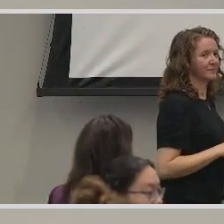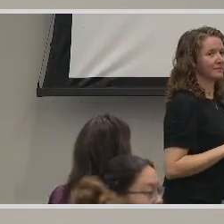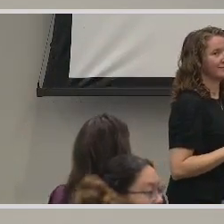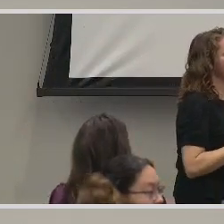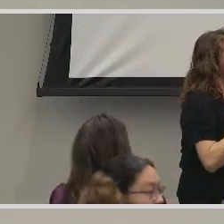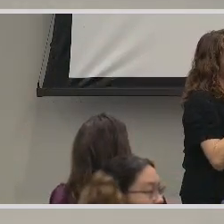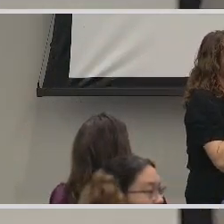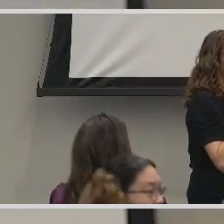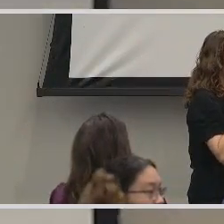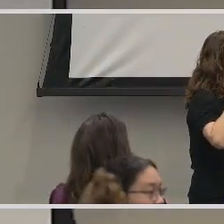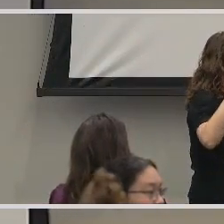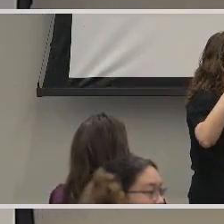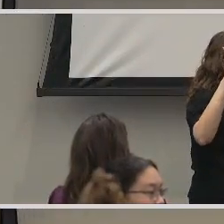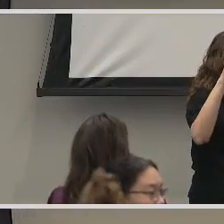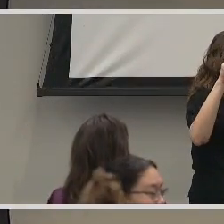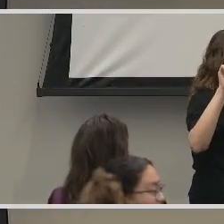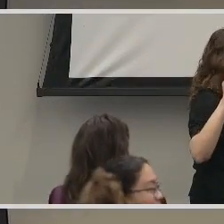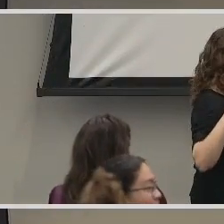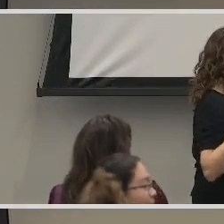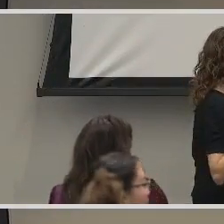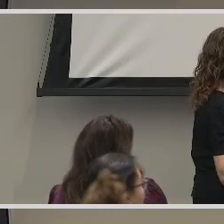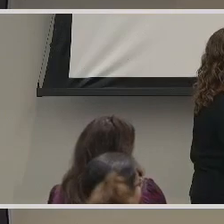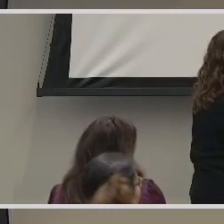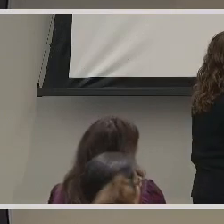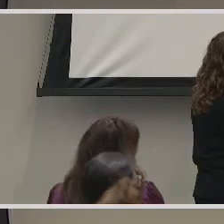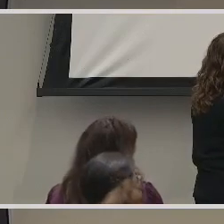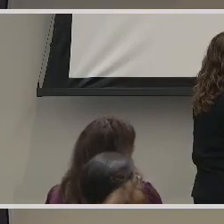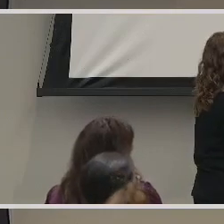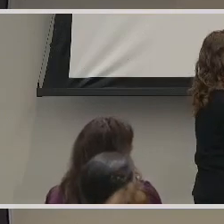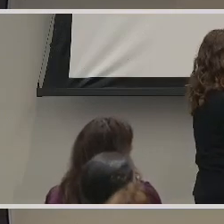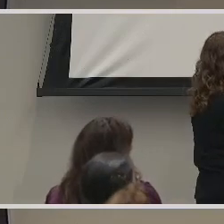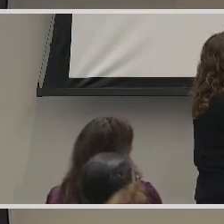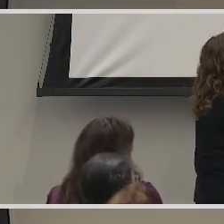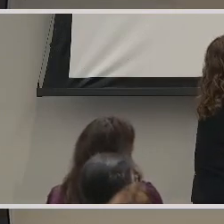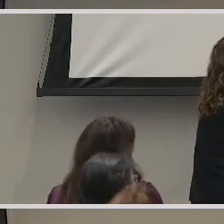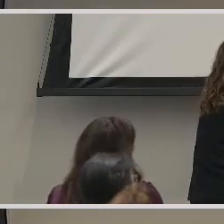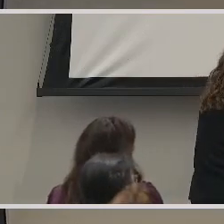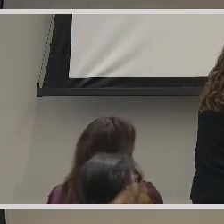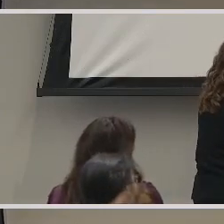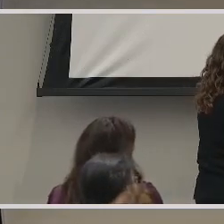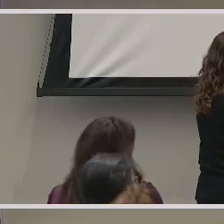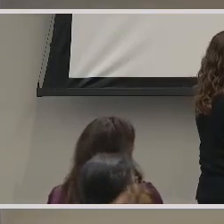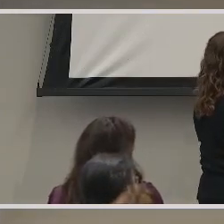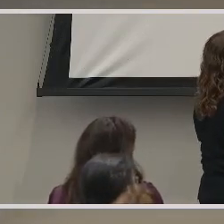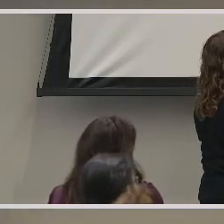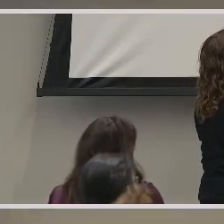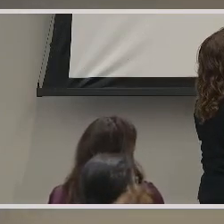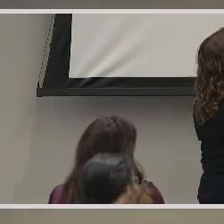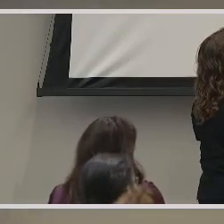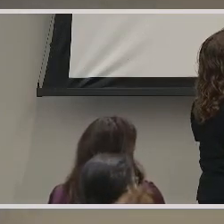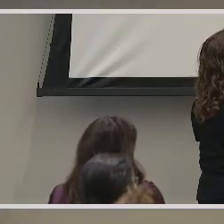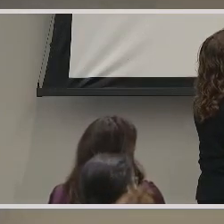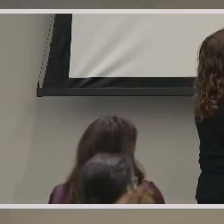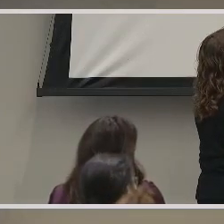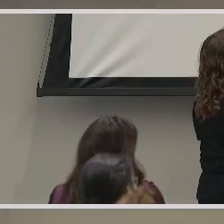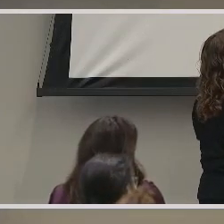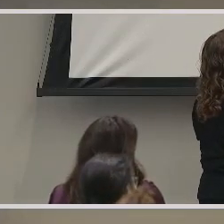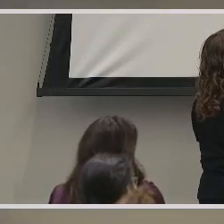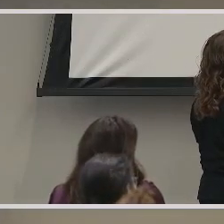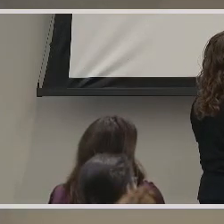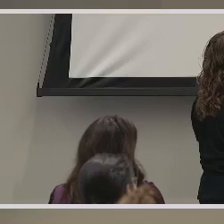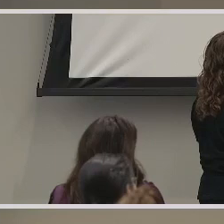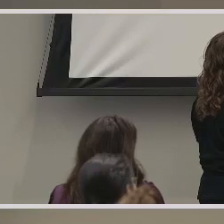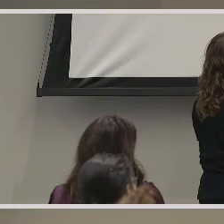Hi, Michelle. Hi. Nice to hear you speak. There is a rising trend for